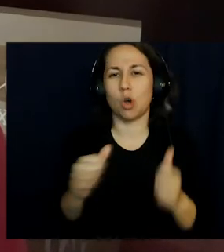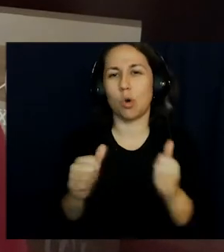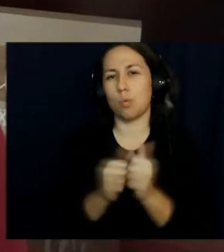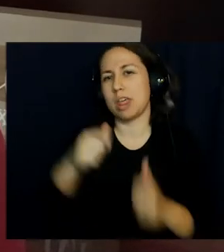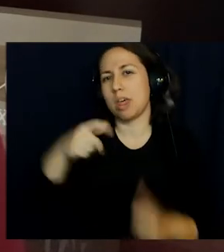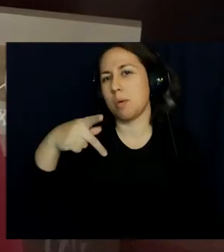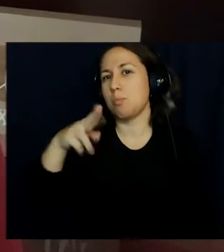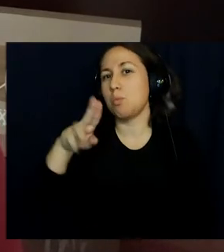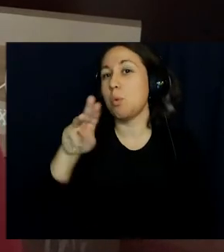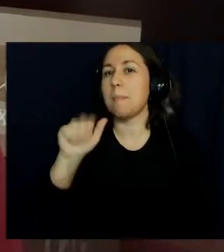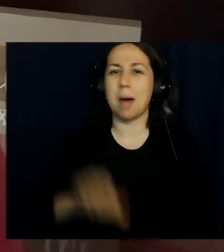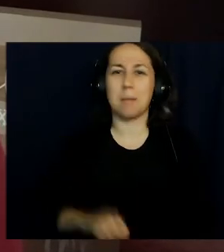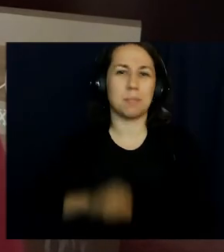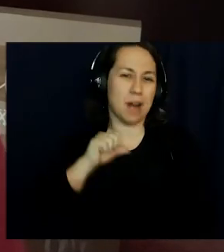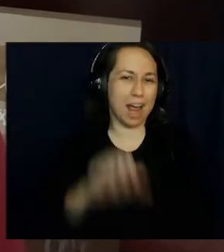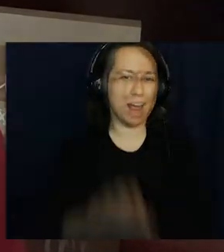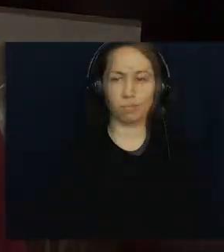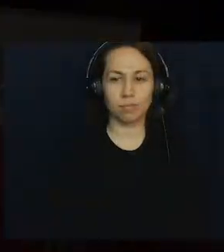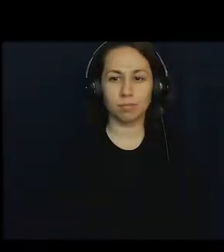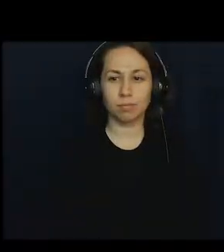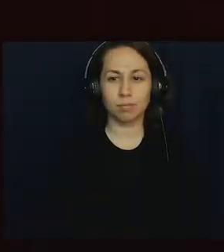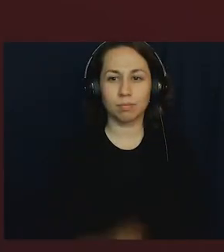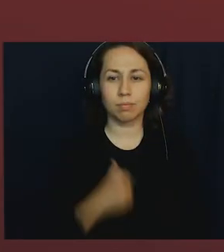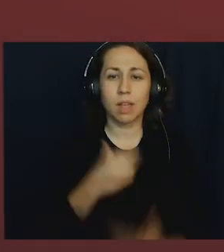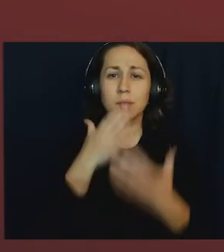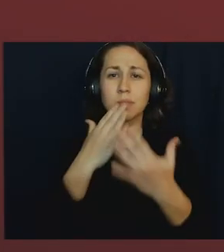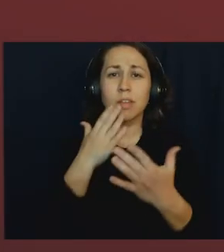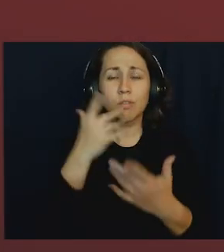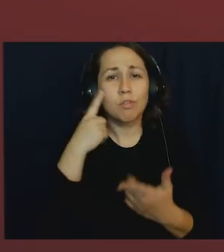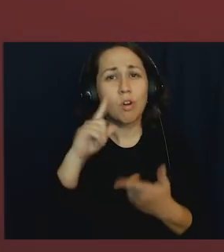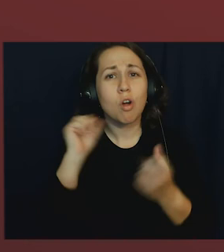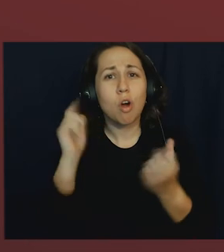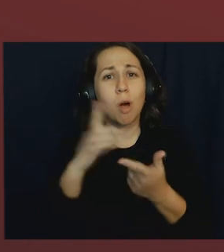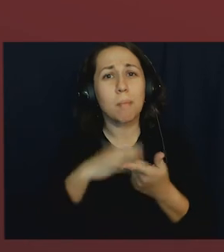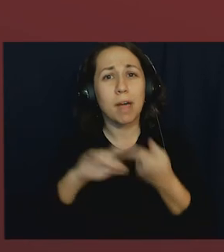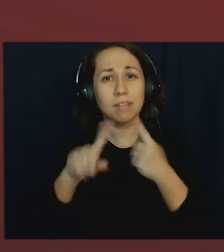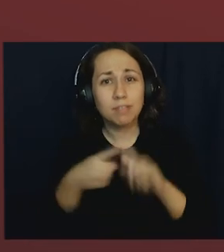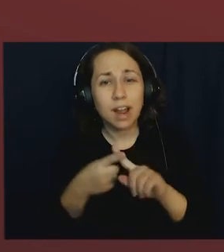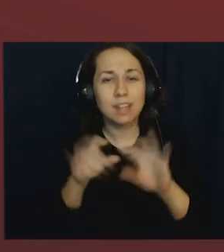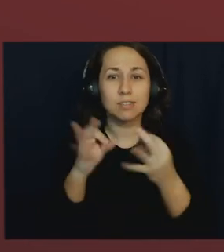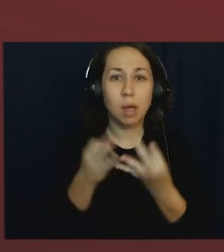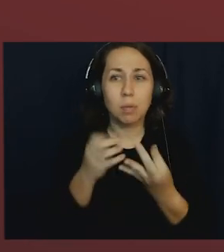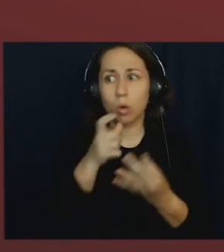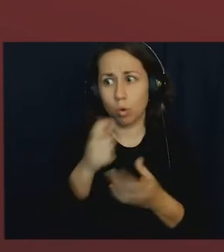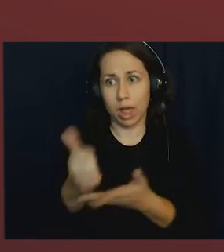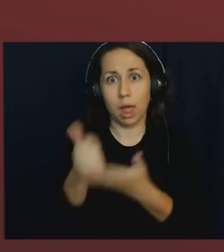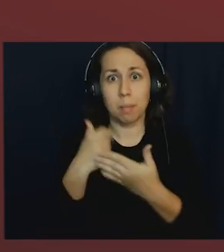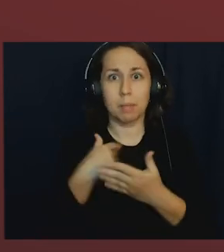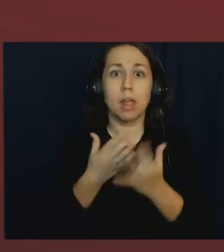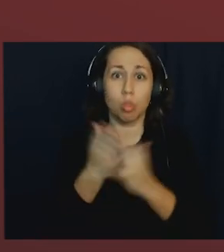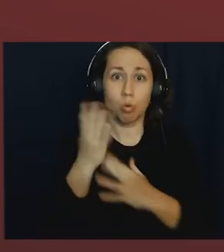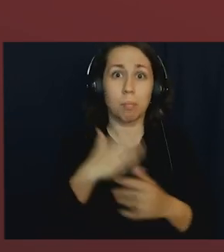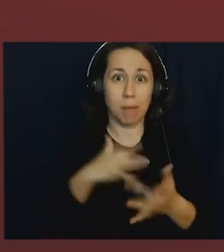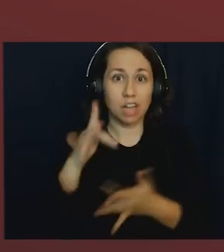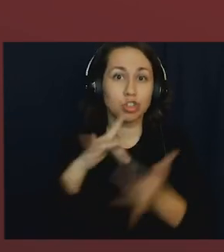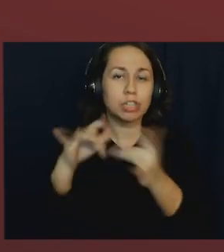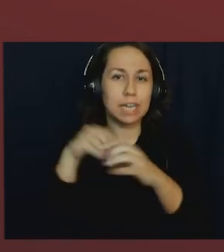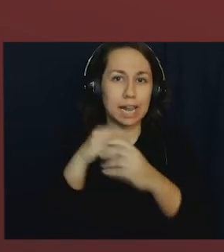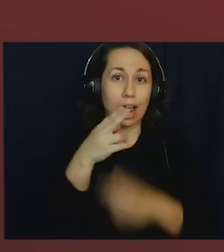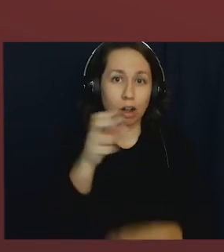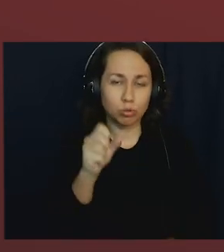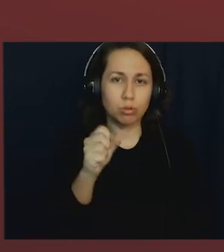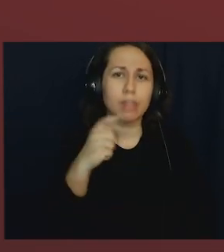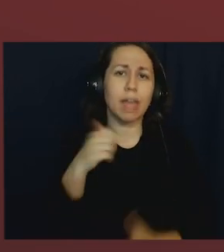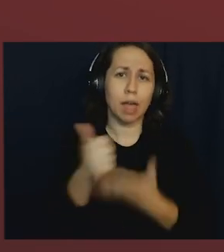with Puma Pride. Well, for all my friends and family who have helped me through my journey in high school,